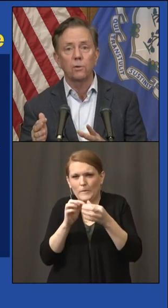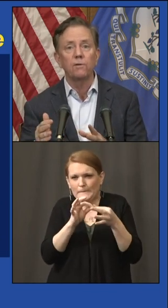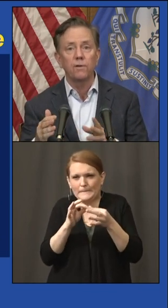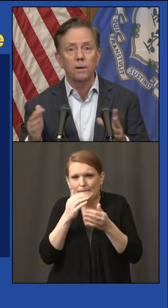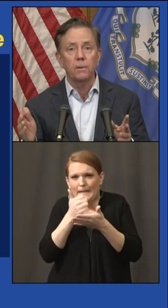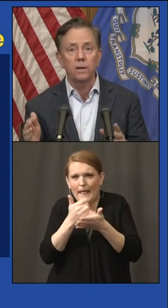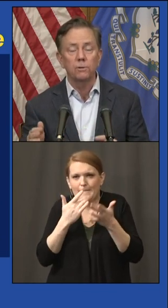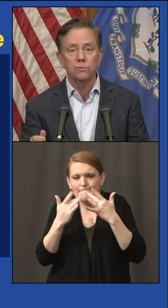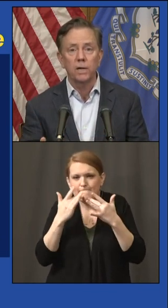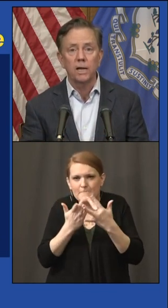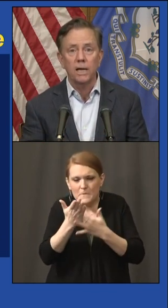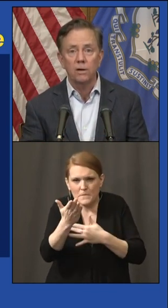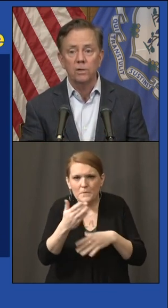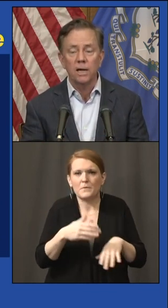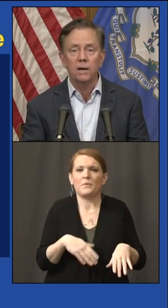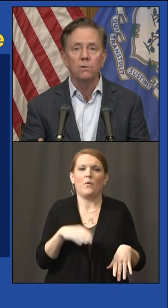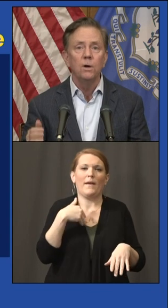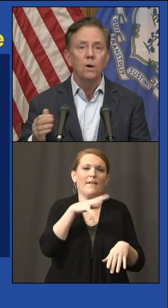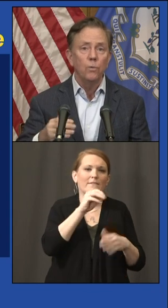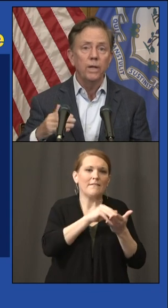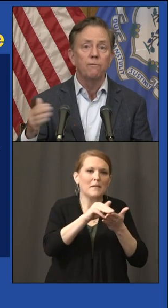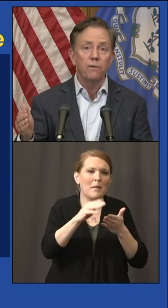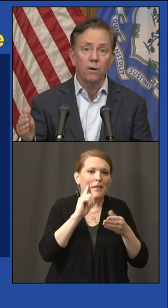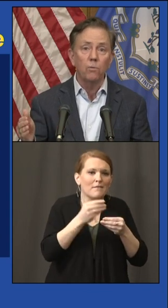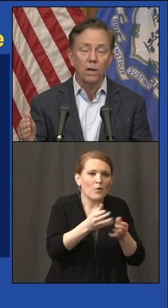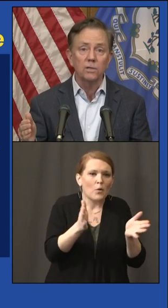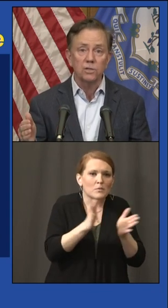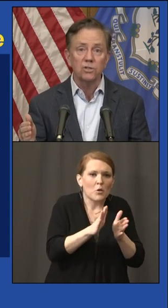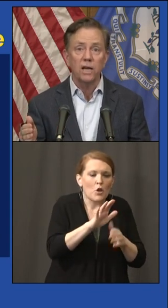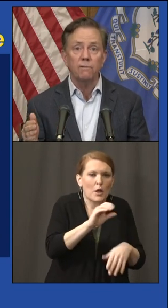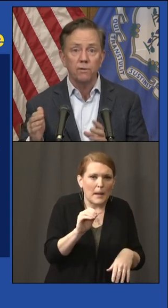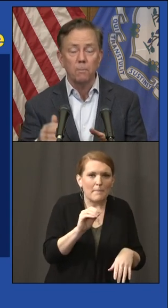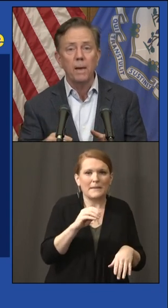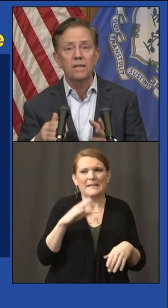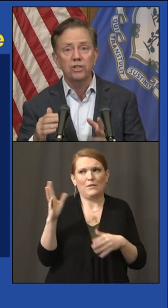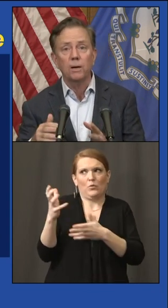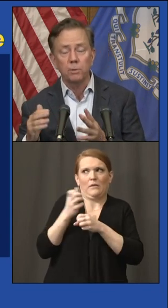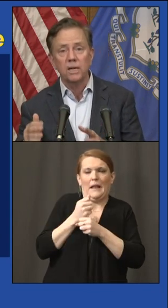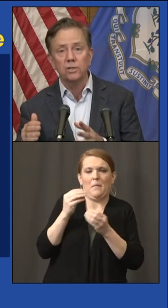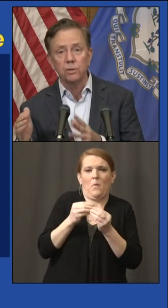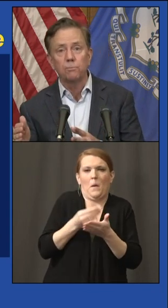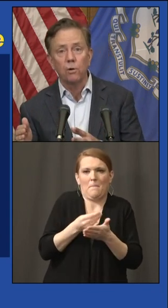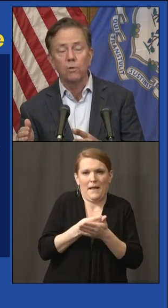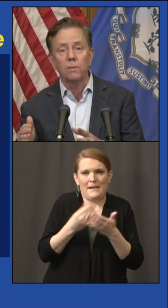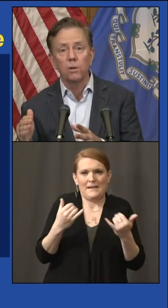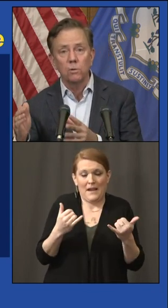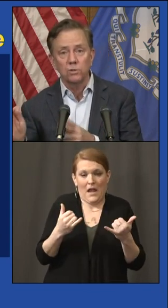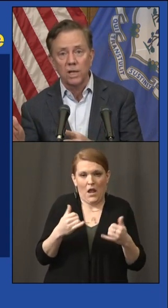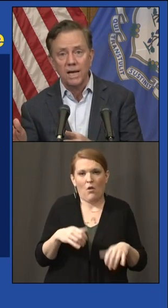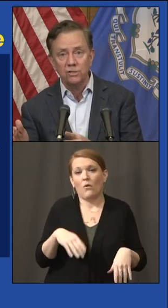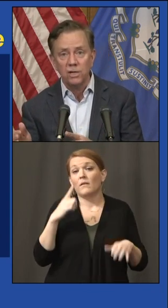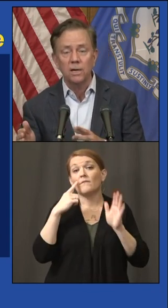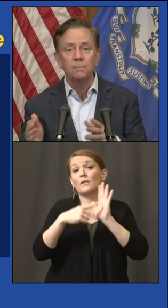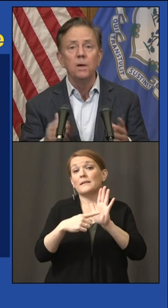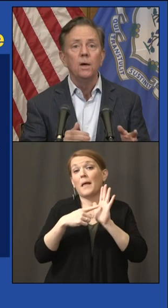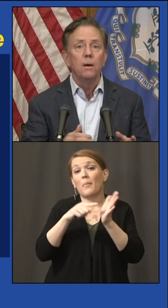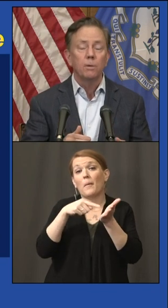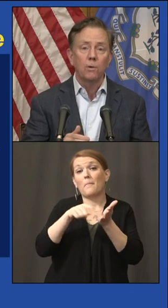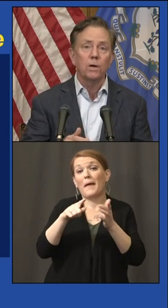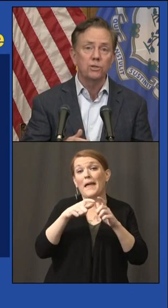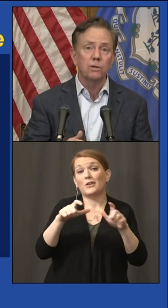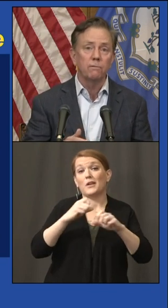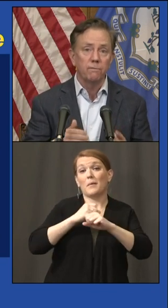another $35 million, which we're getting out now. We did very well as a state for the Paycheck Protection Program loans last time.